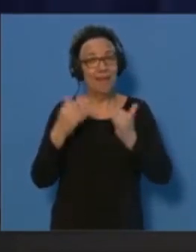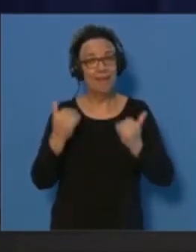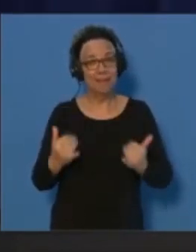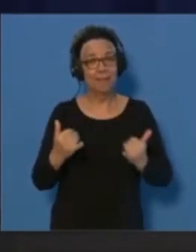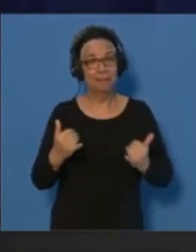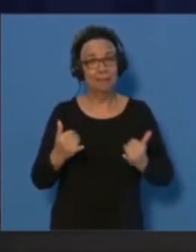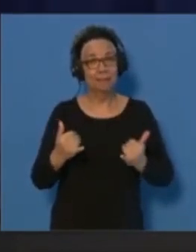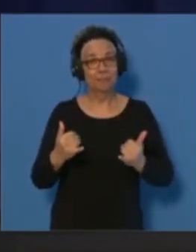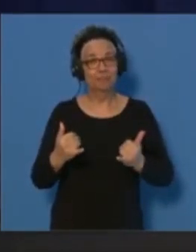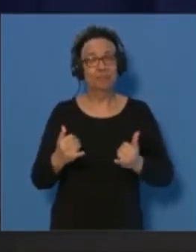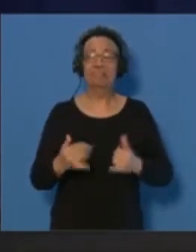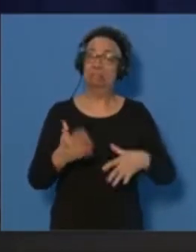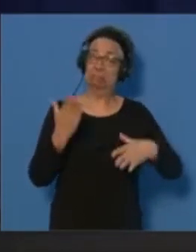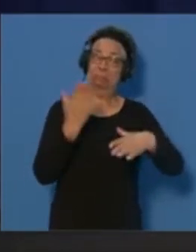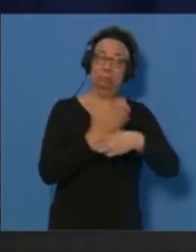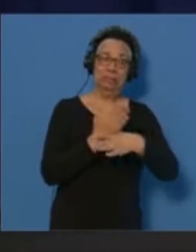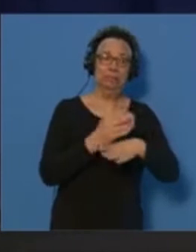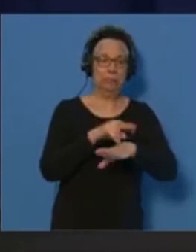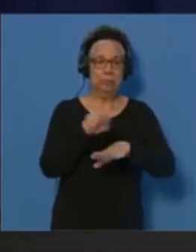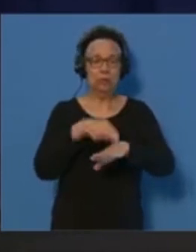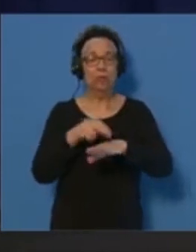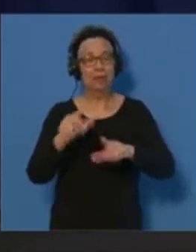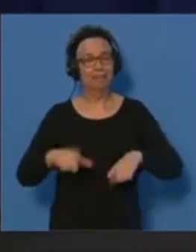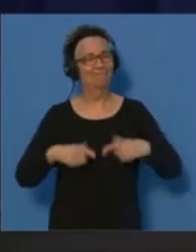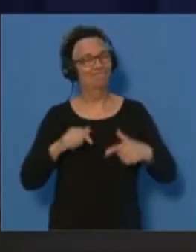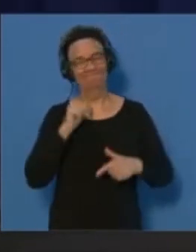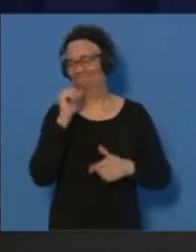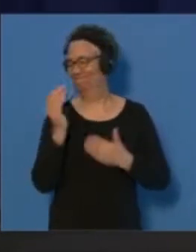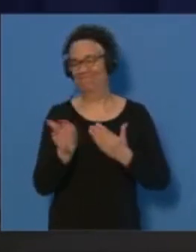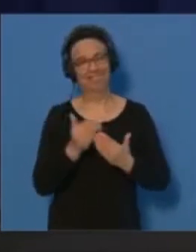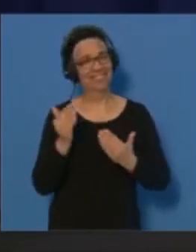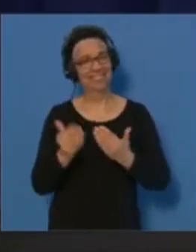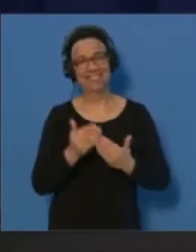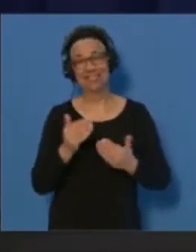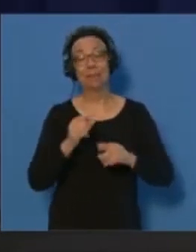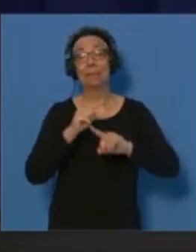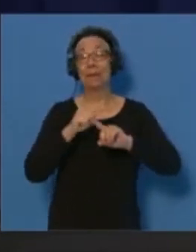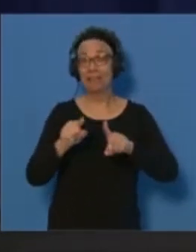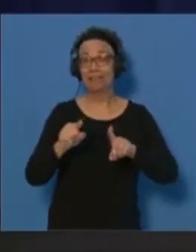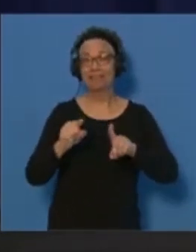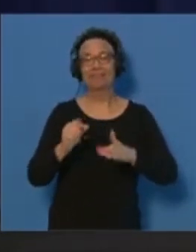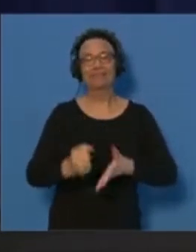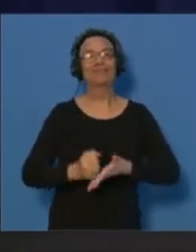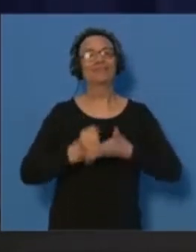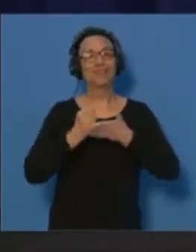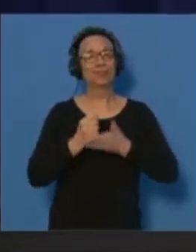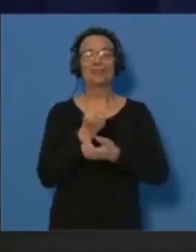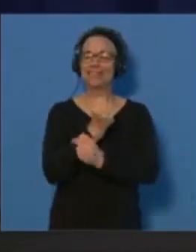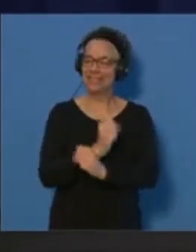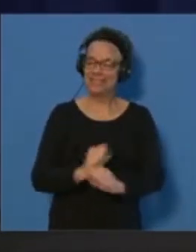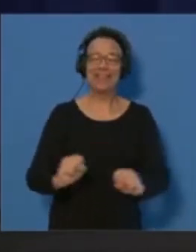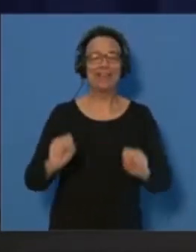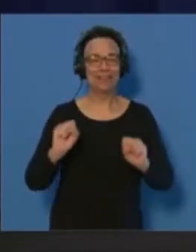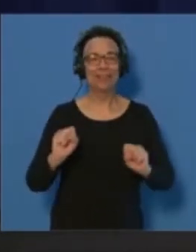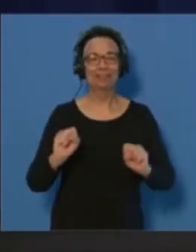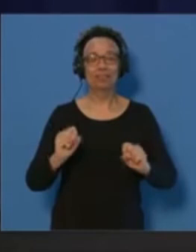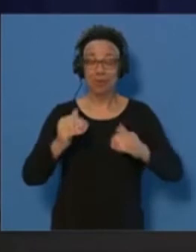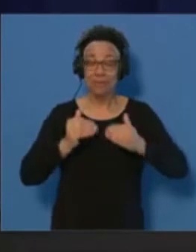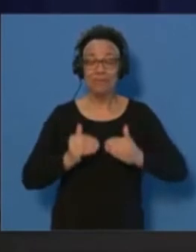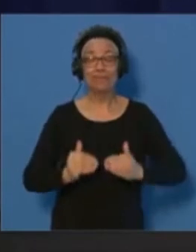are a disruption to normal life. I know they're not easy. But they help to keep us safe and to the best way forward